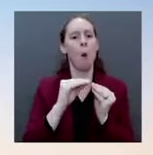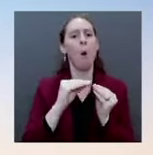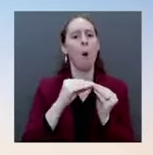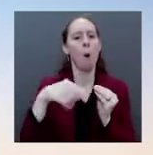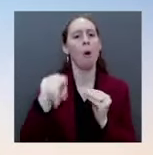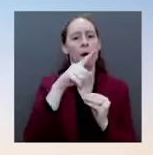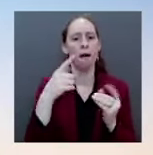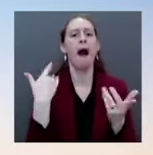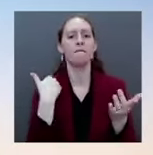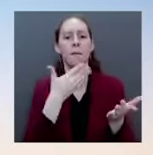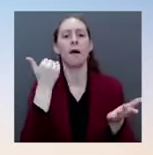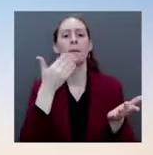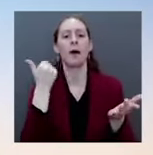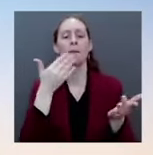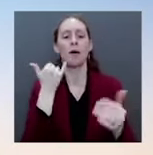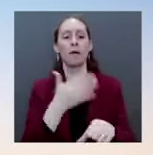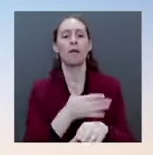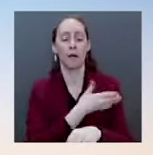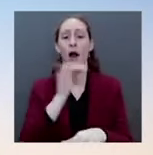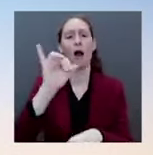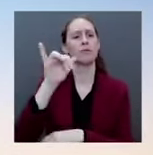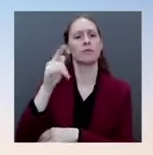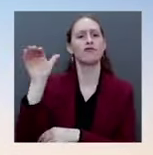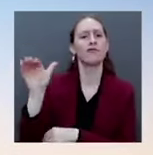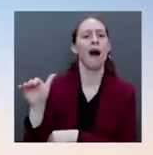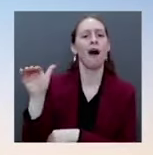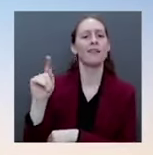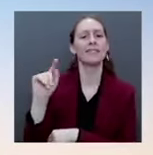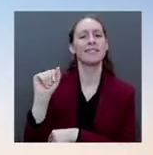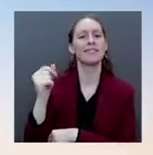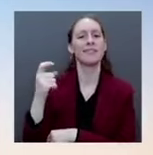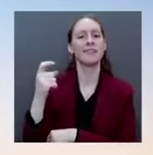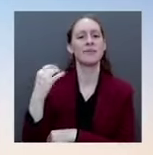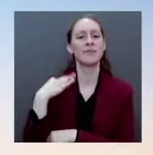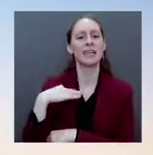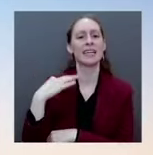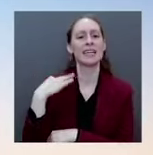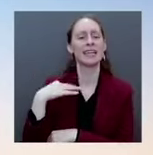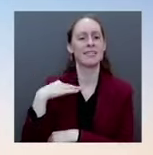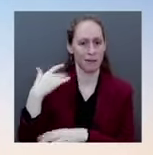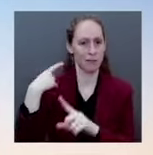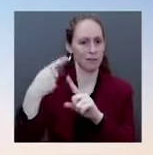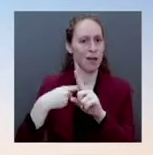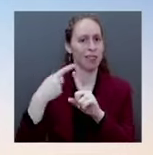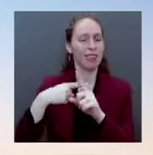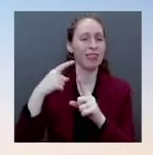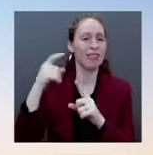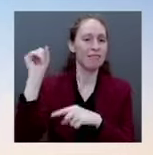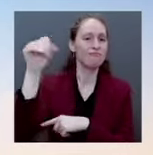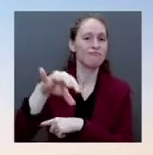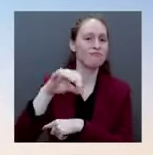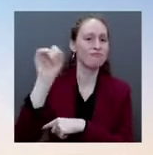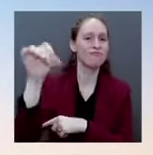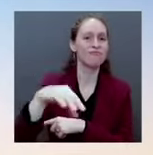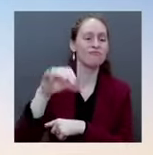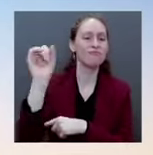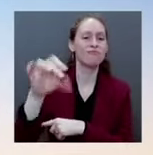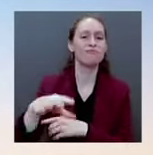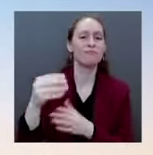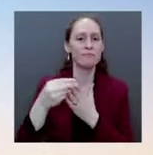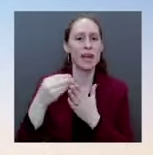to help address the typical costs that they face on a monthly basis. And as a result, we saw